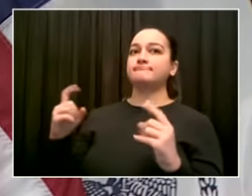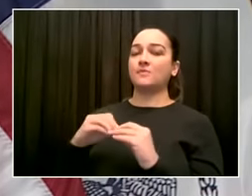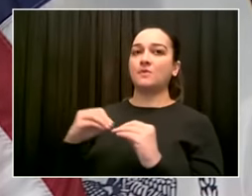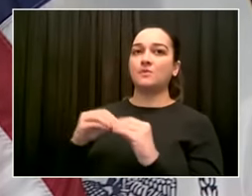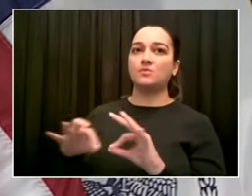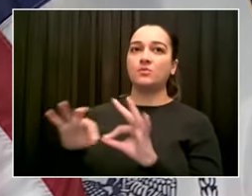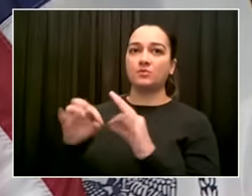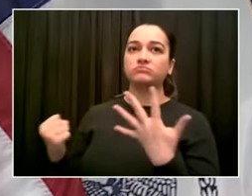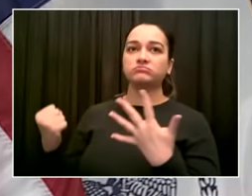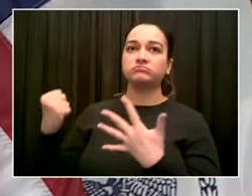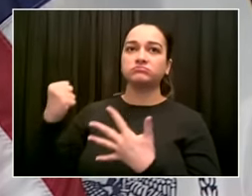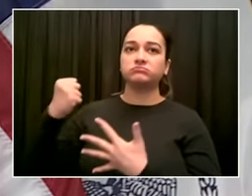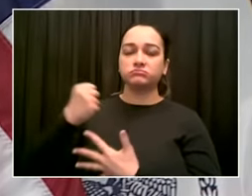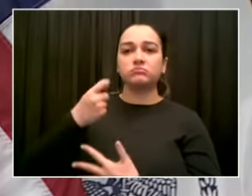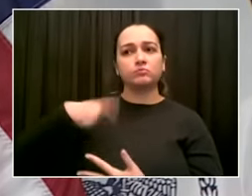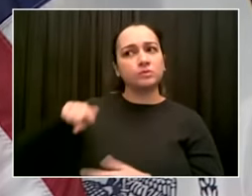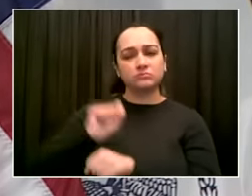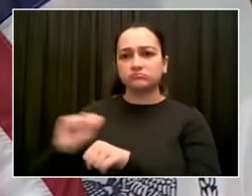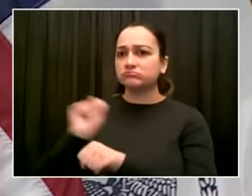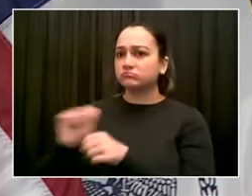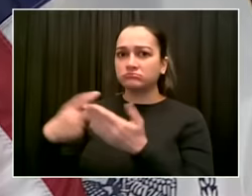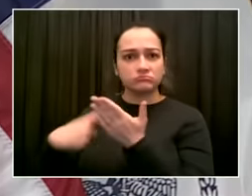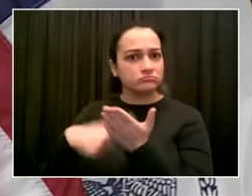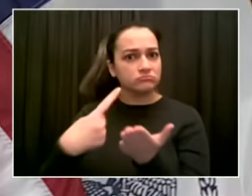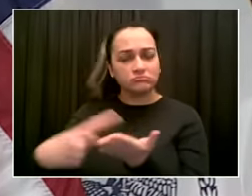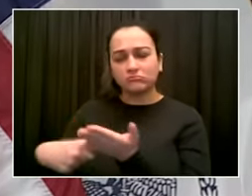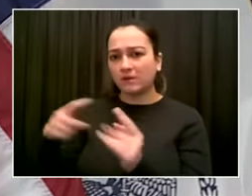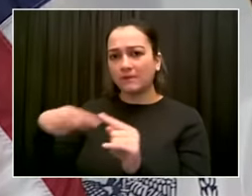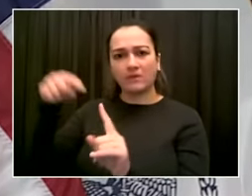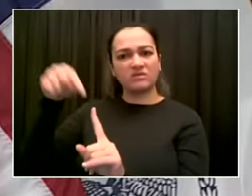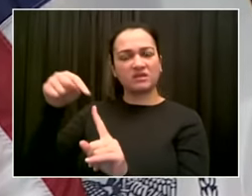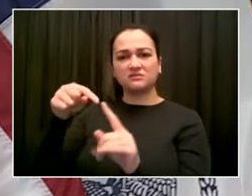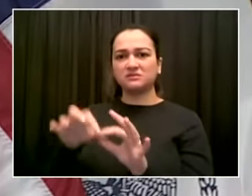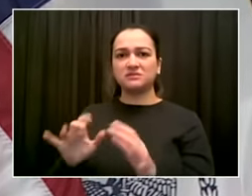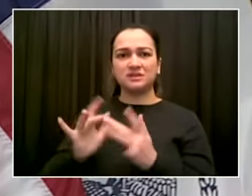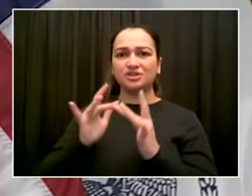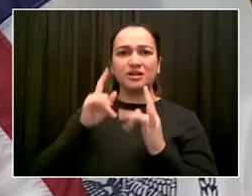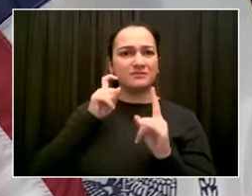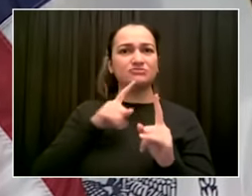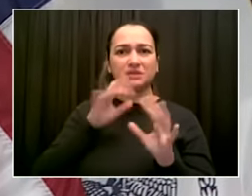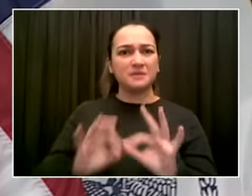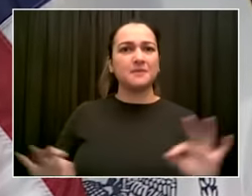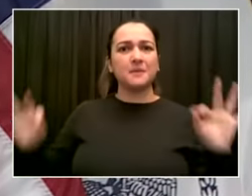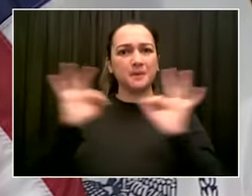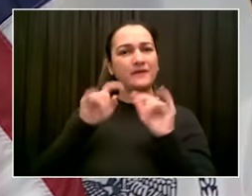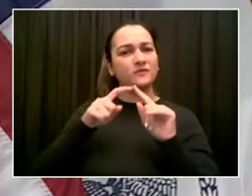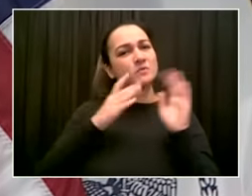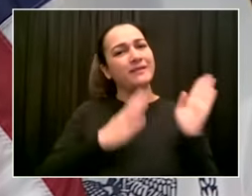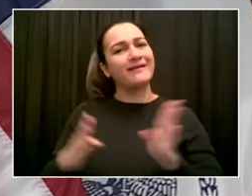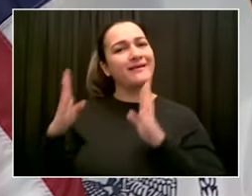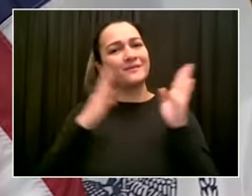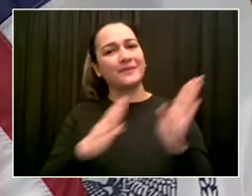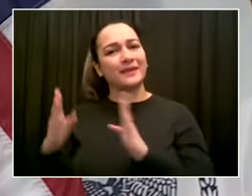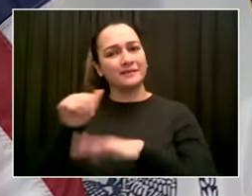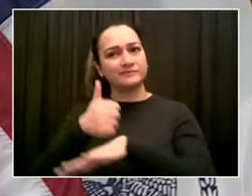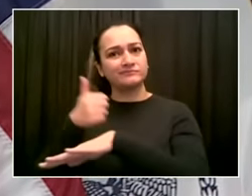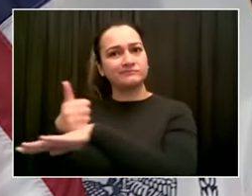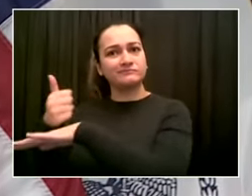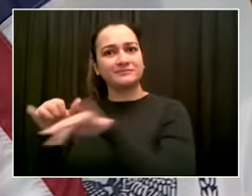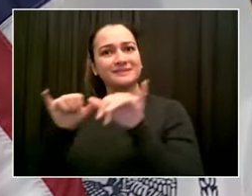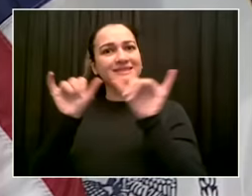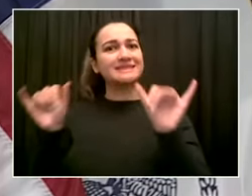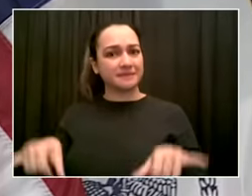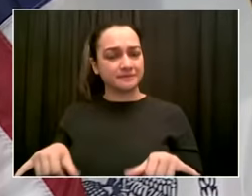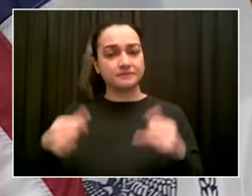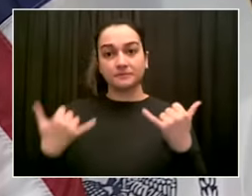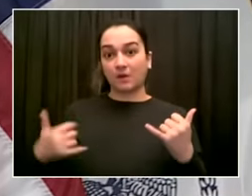access. And I know the plans we're putting in place will have a very big impact in the immediate term after this